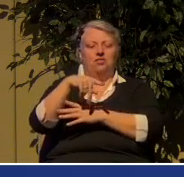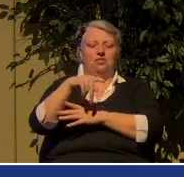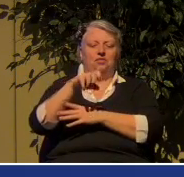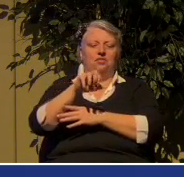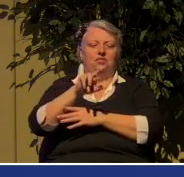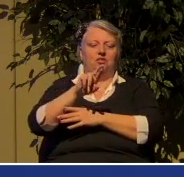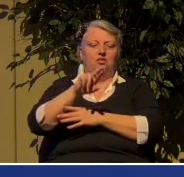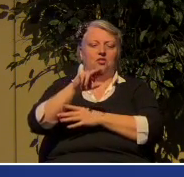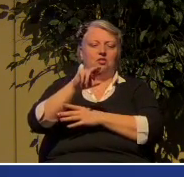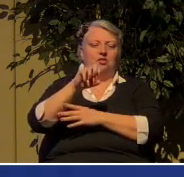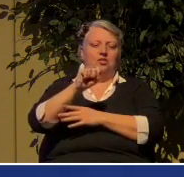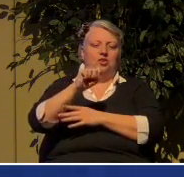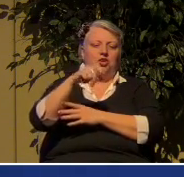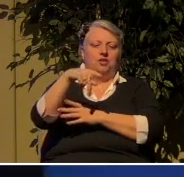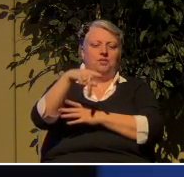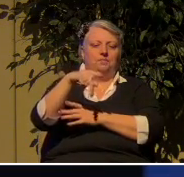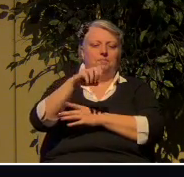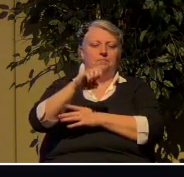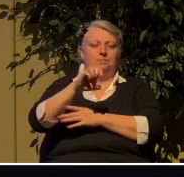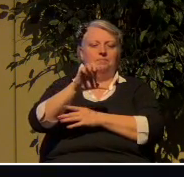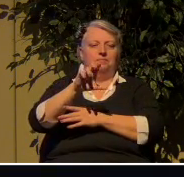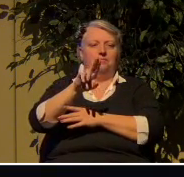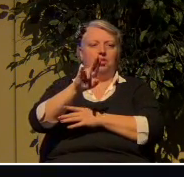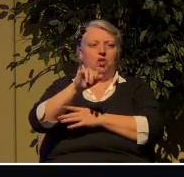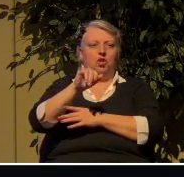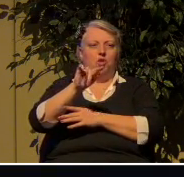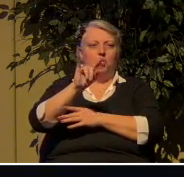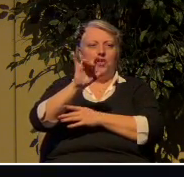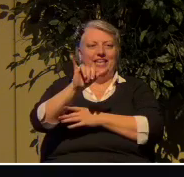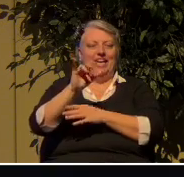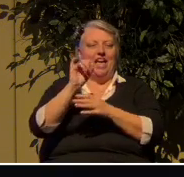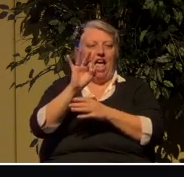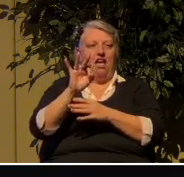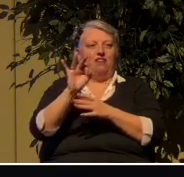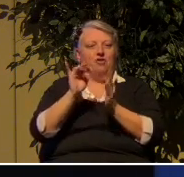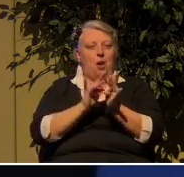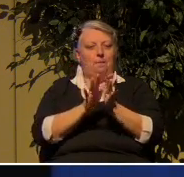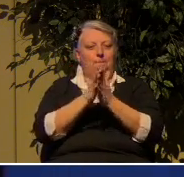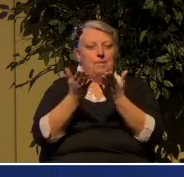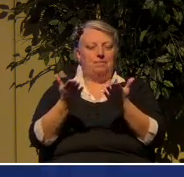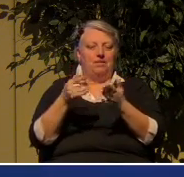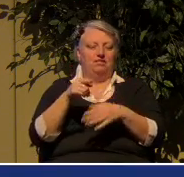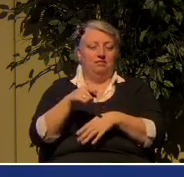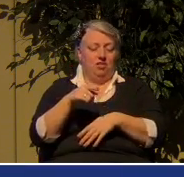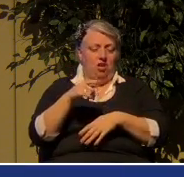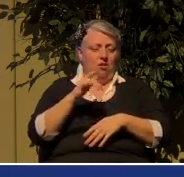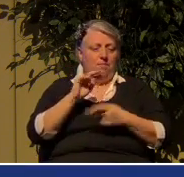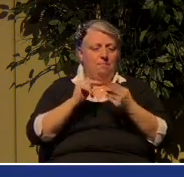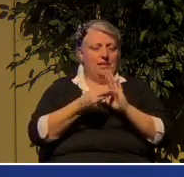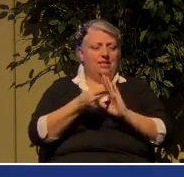simplest believer with a heart set for God and a heart set for truth by the Holy Spirit